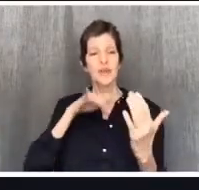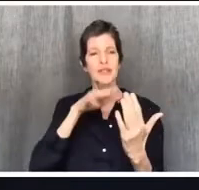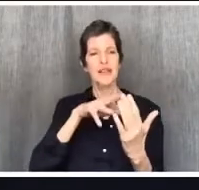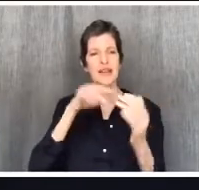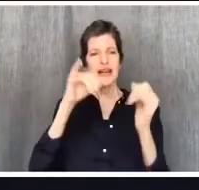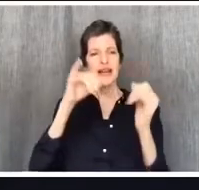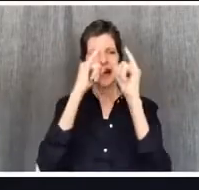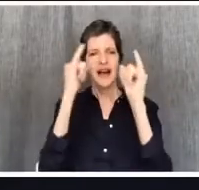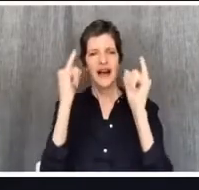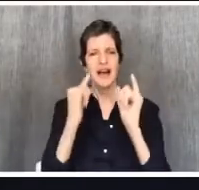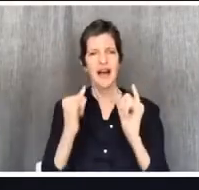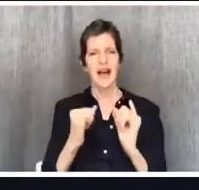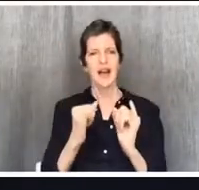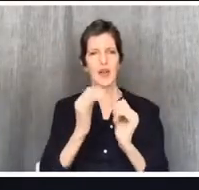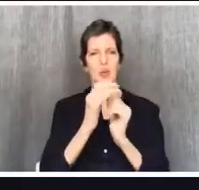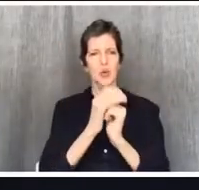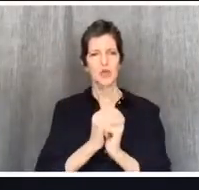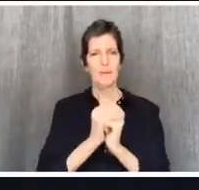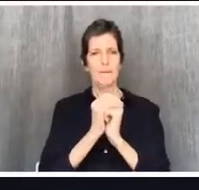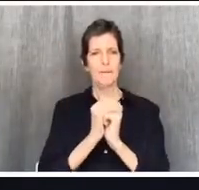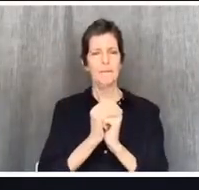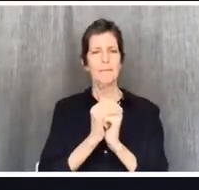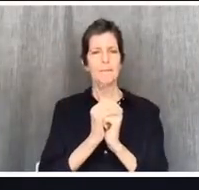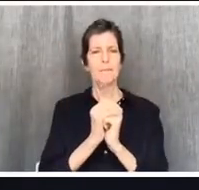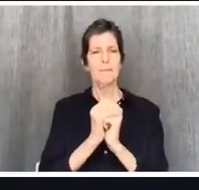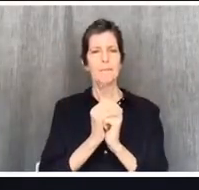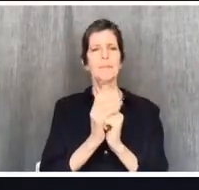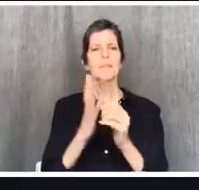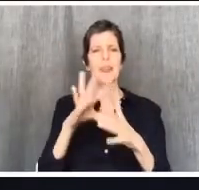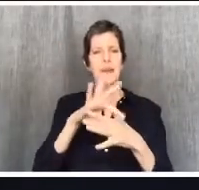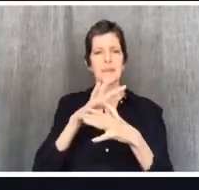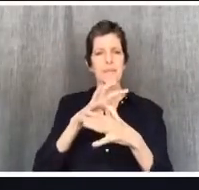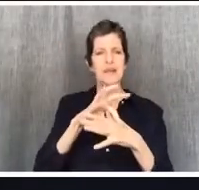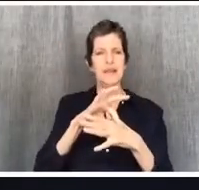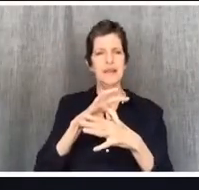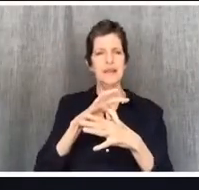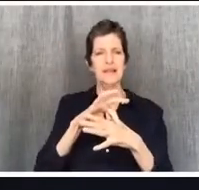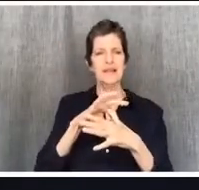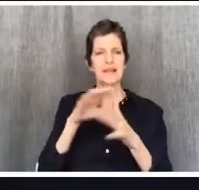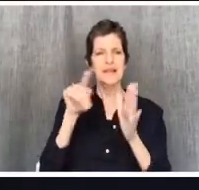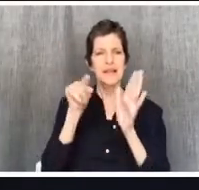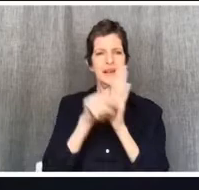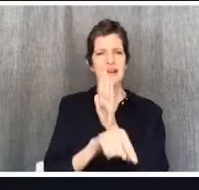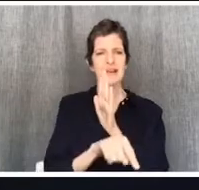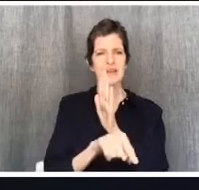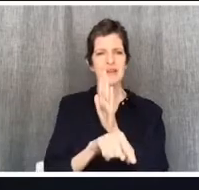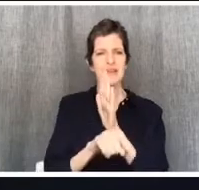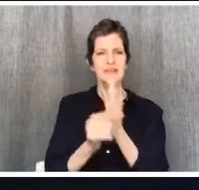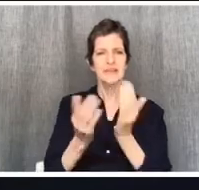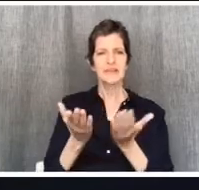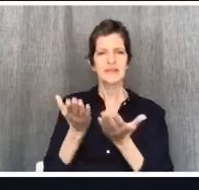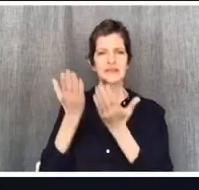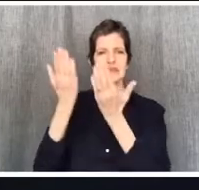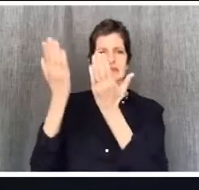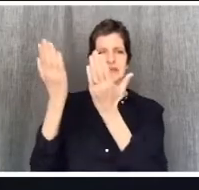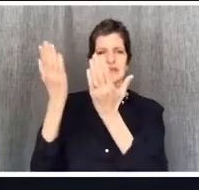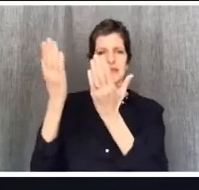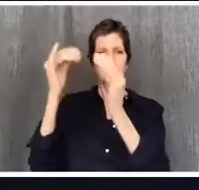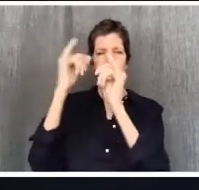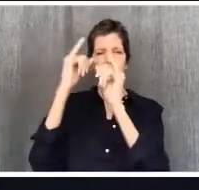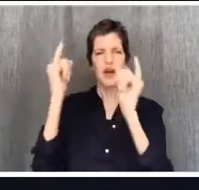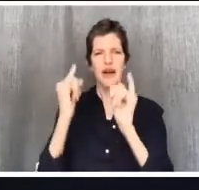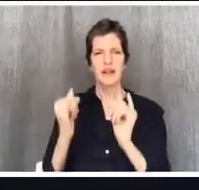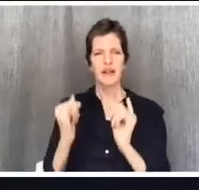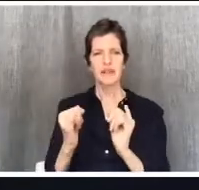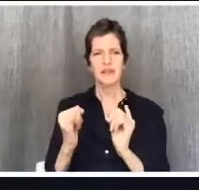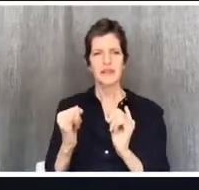Paul is going to do big picture and small picture work here. He's going to do big picture work and small picture work. He's going to get into the